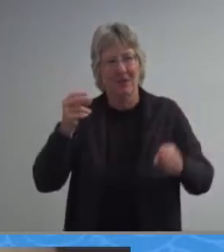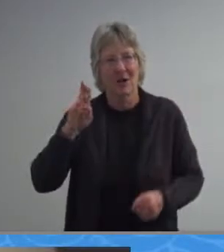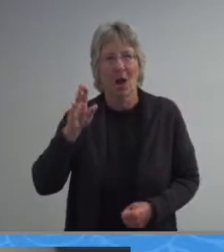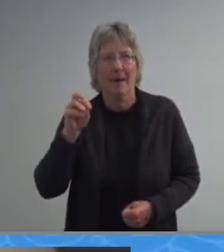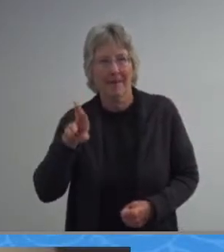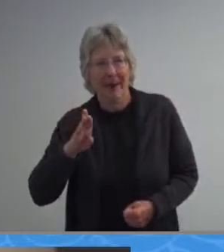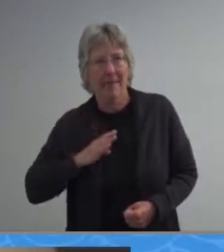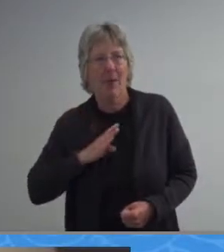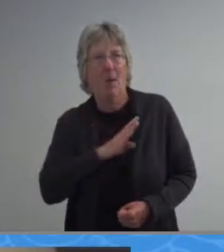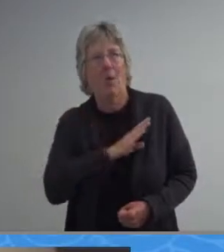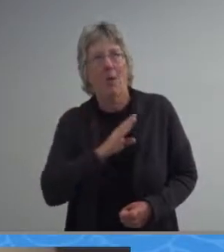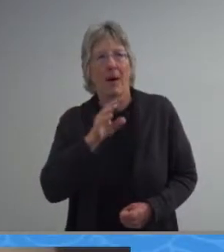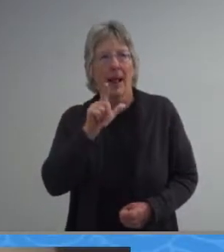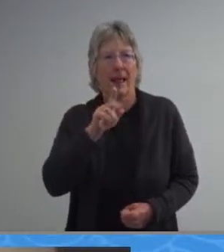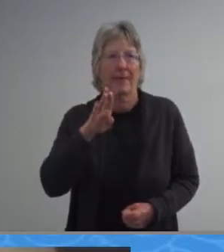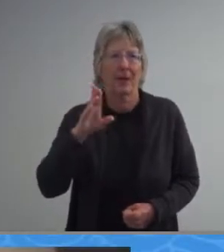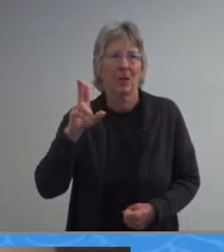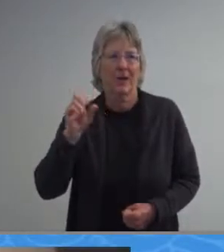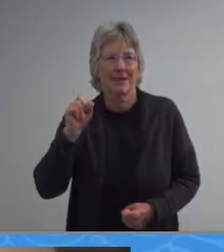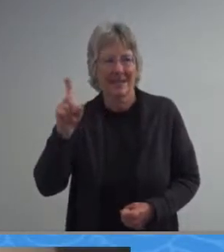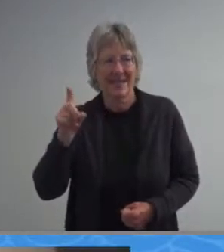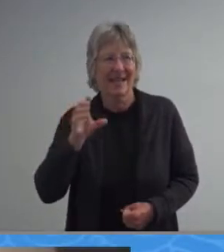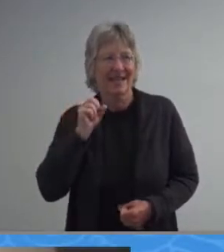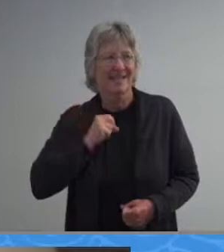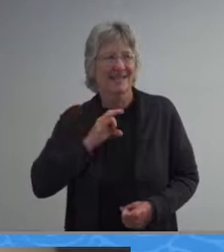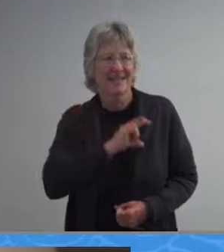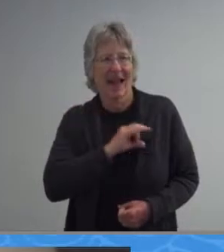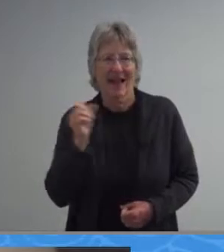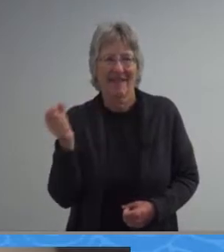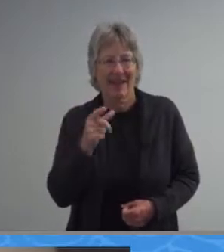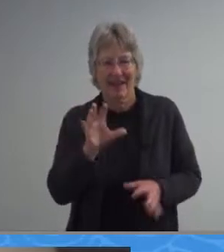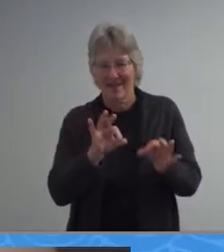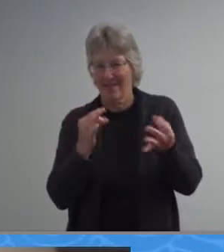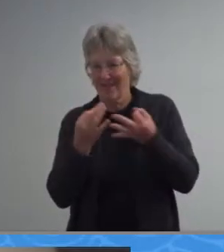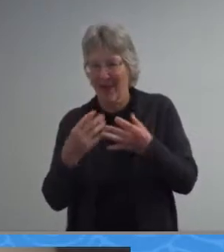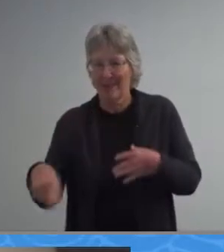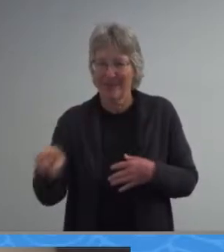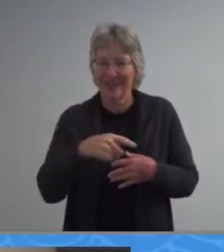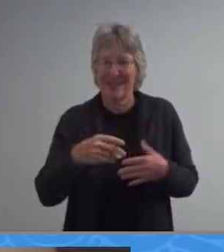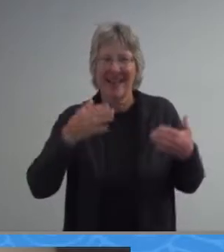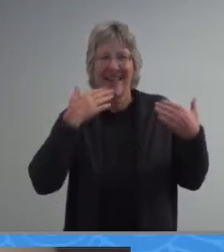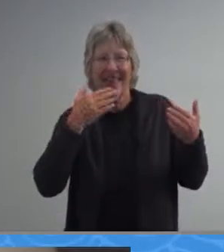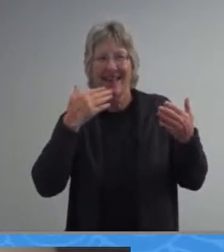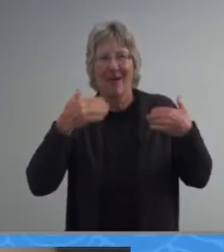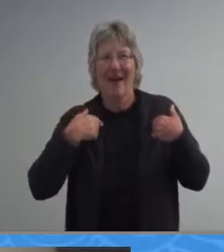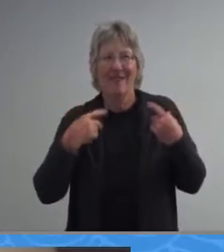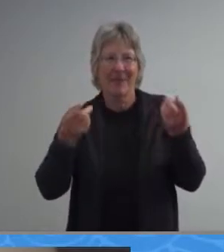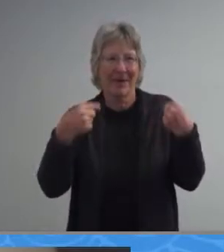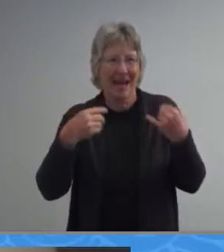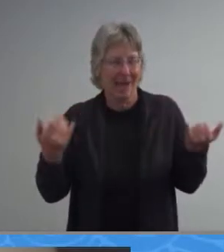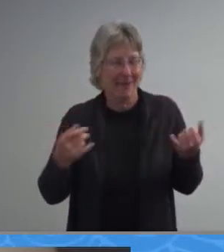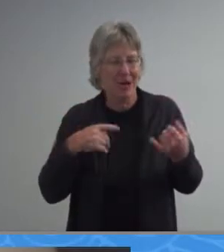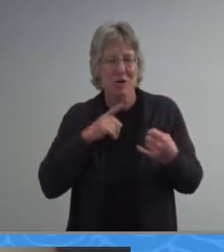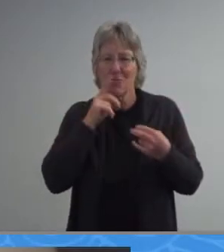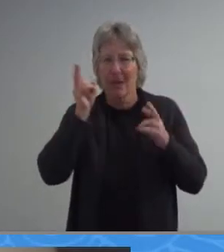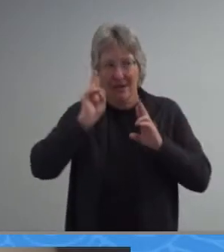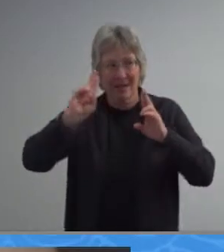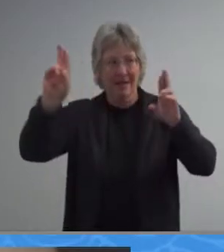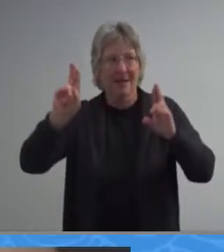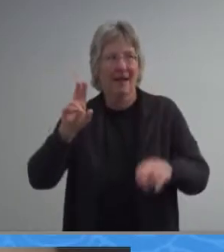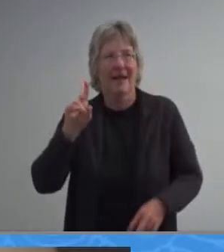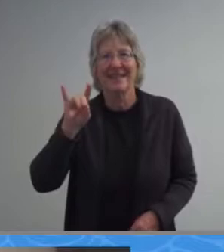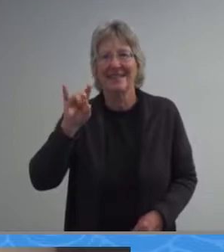members lbc staff and all of our lbc families out there thank you for having me this is truly an honor my name is diego